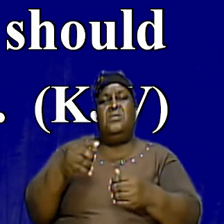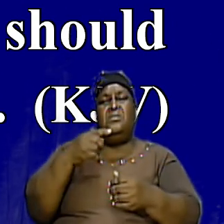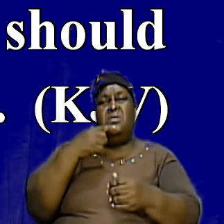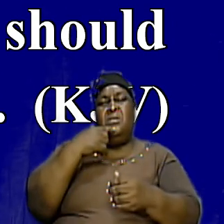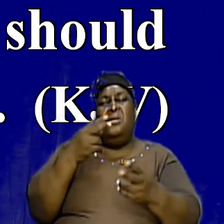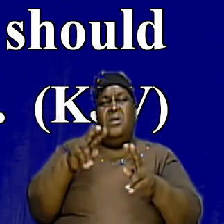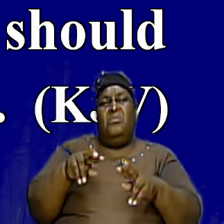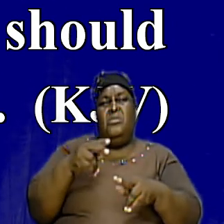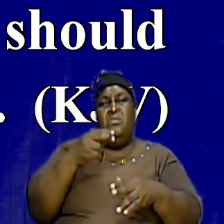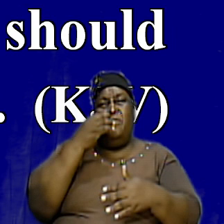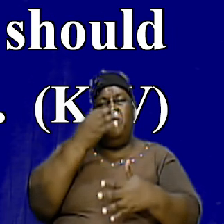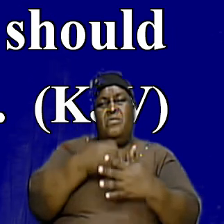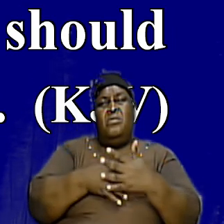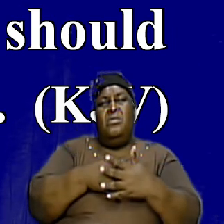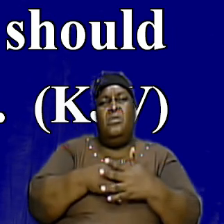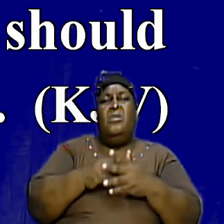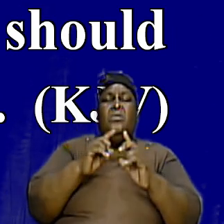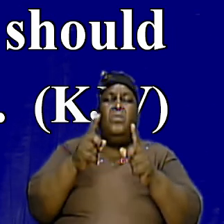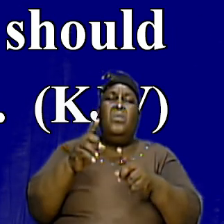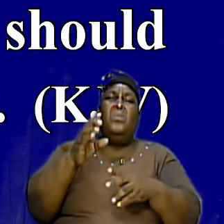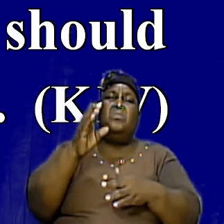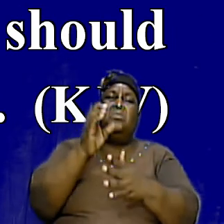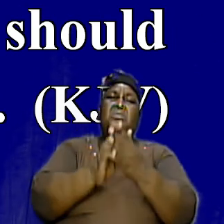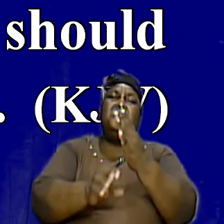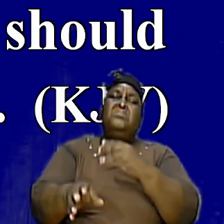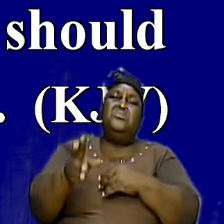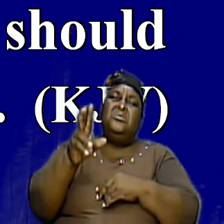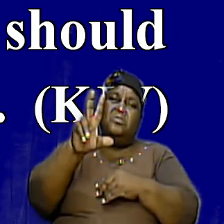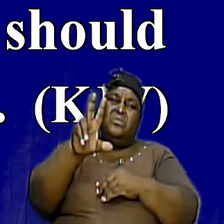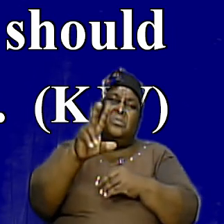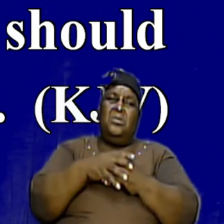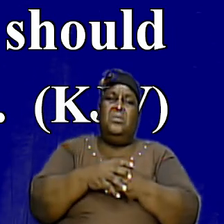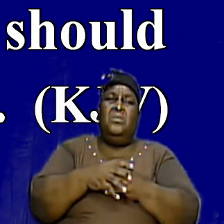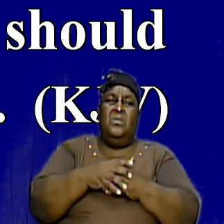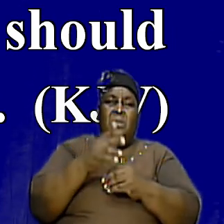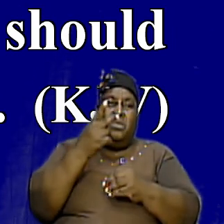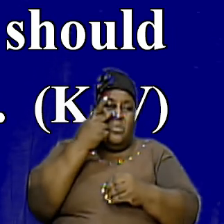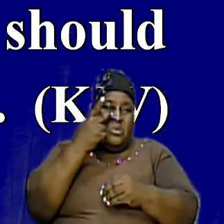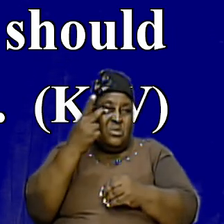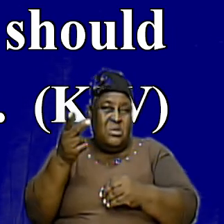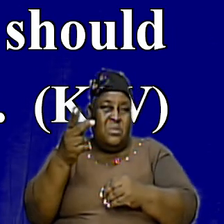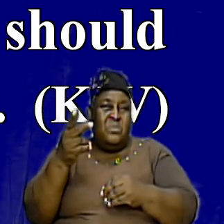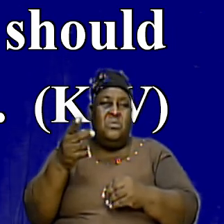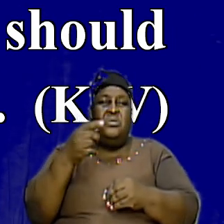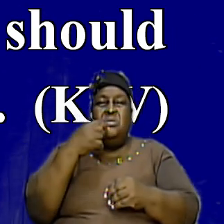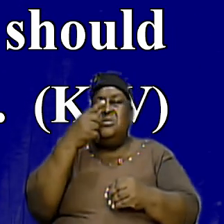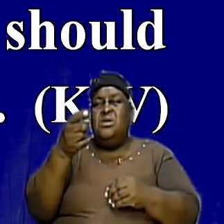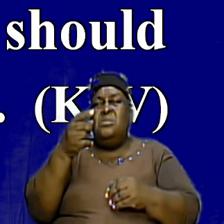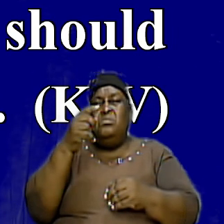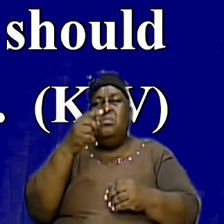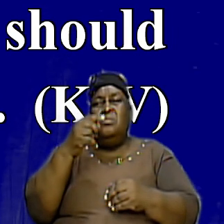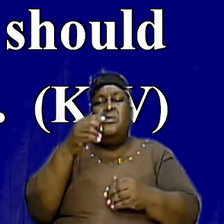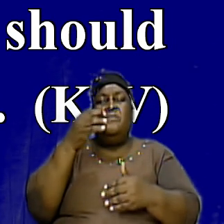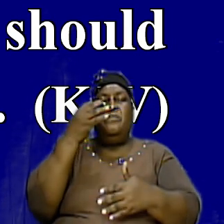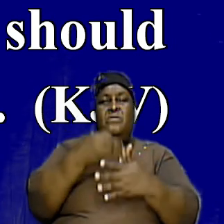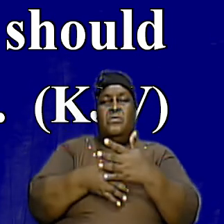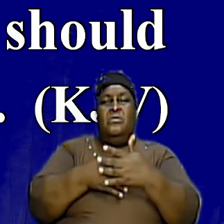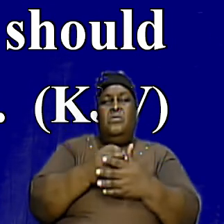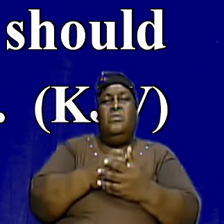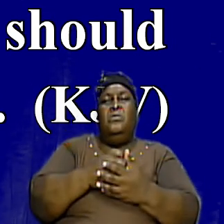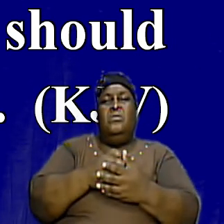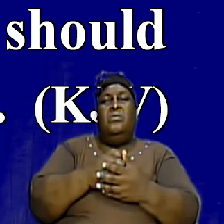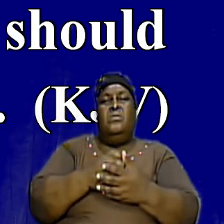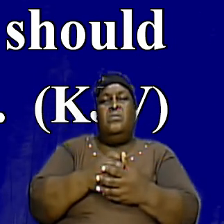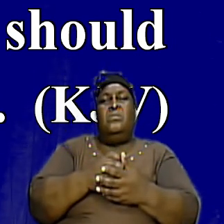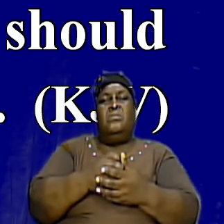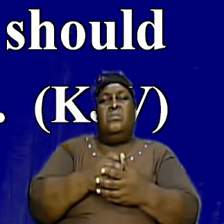And If We Go To The Chapter Before In Chapter 3 We Would See What He Was Saying Before And I'll Just Tell us About That But Chapter 3